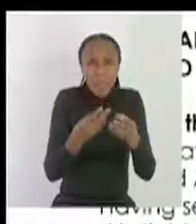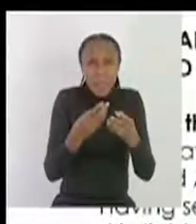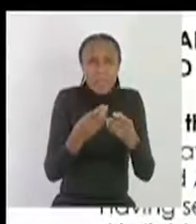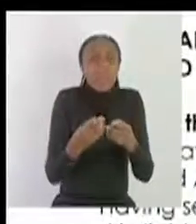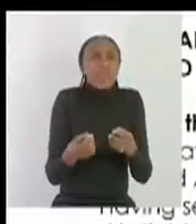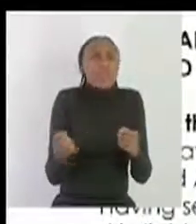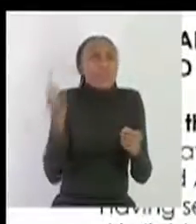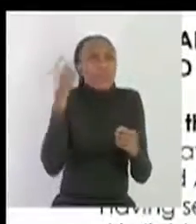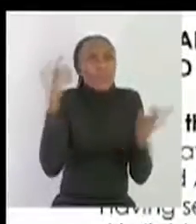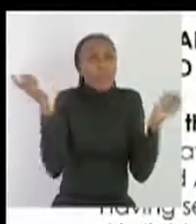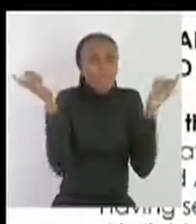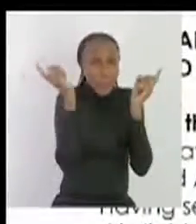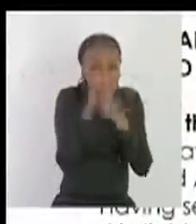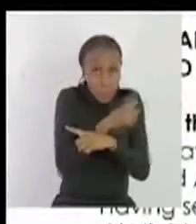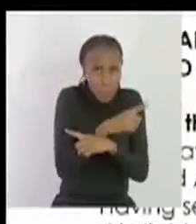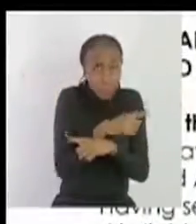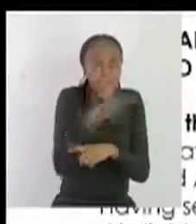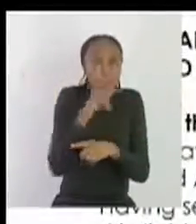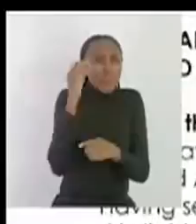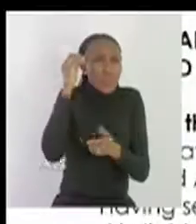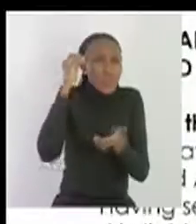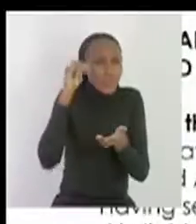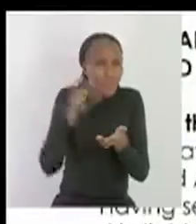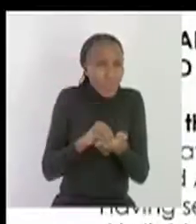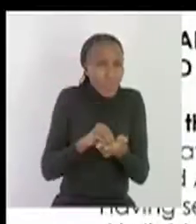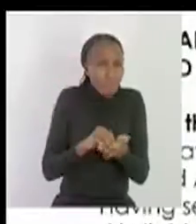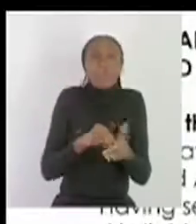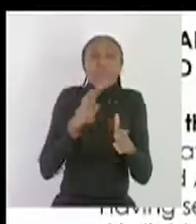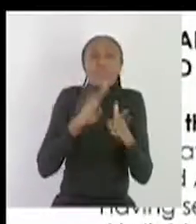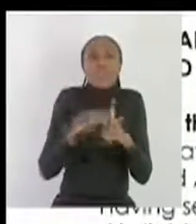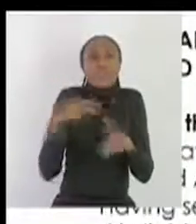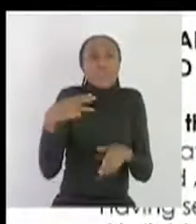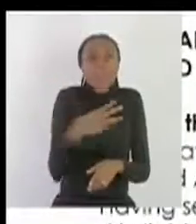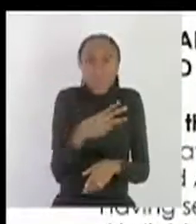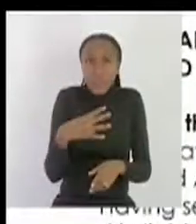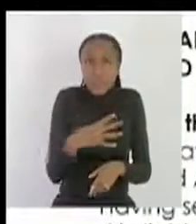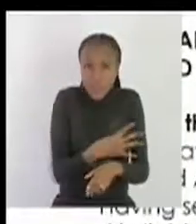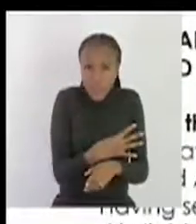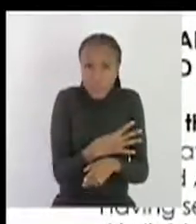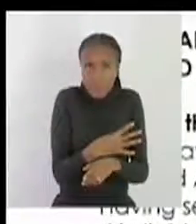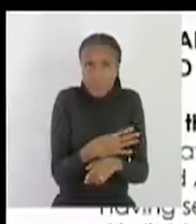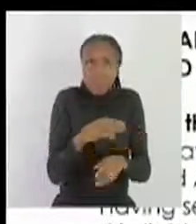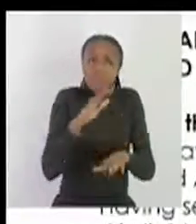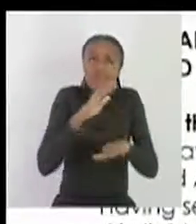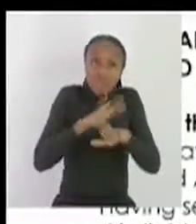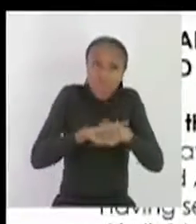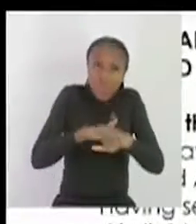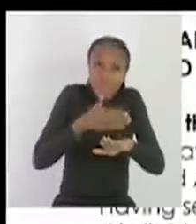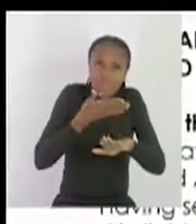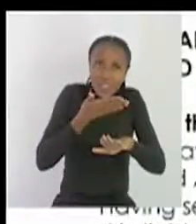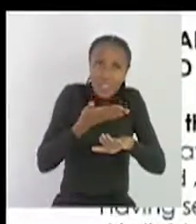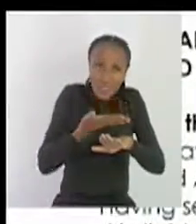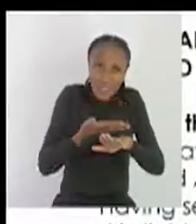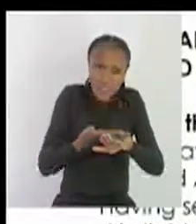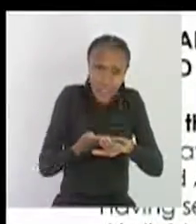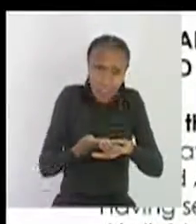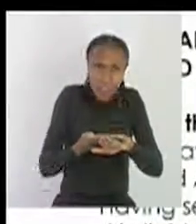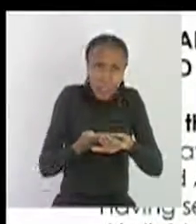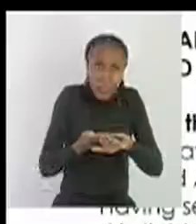that spread about HIV and AIDS over the years these myth and then taboos are as follow